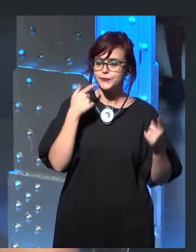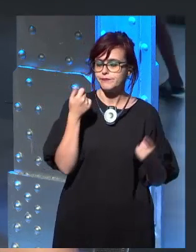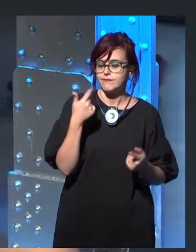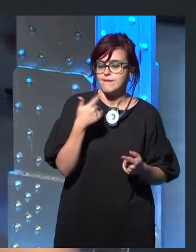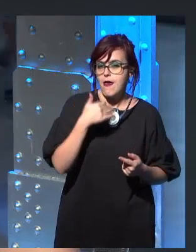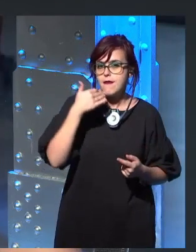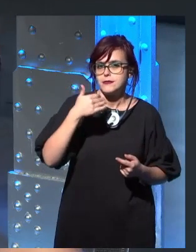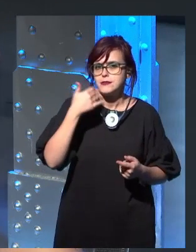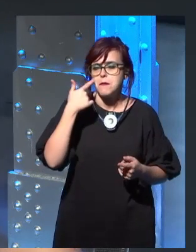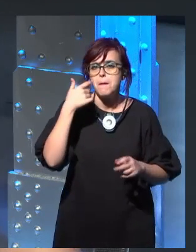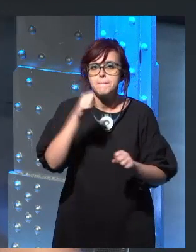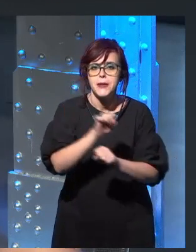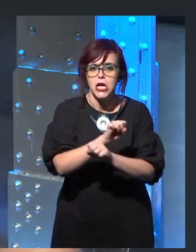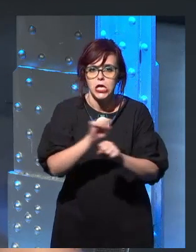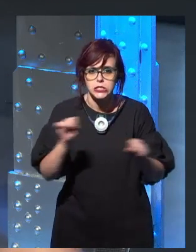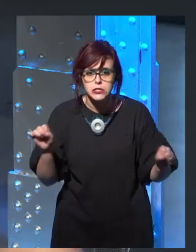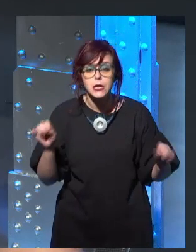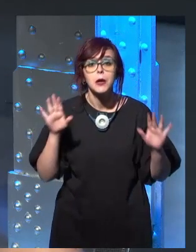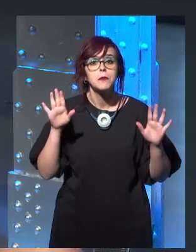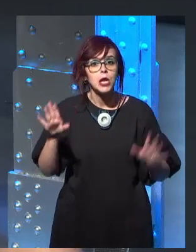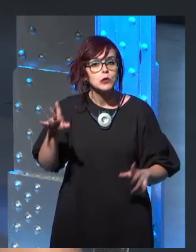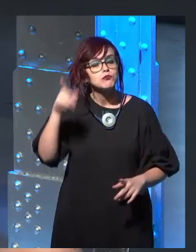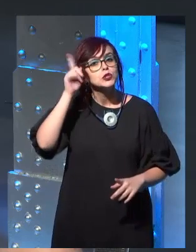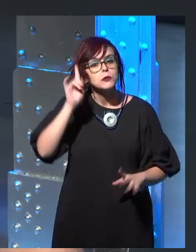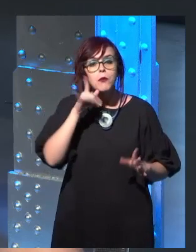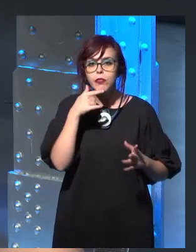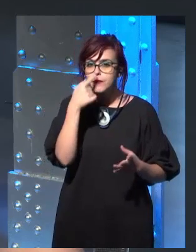some things, uh, it'll be, uh, to see where they end up.